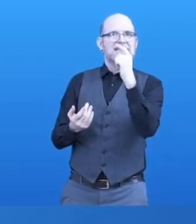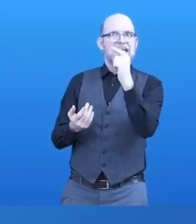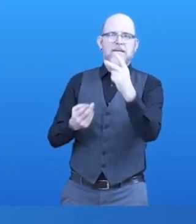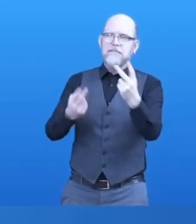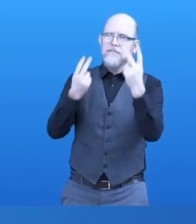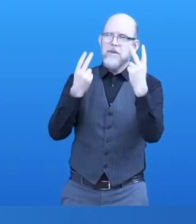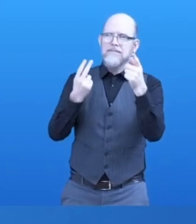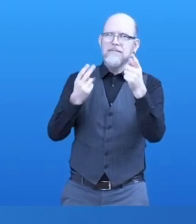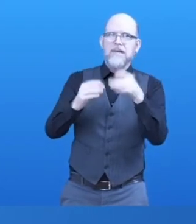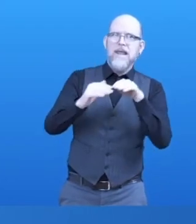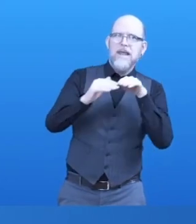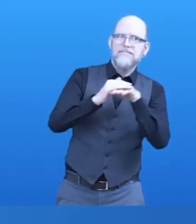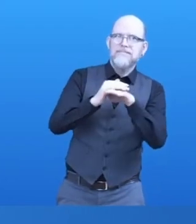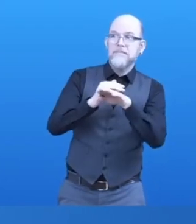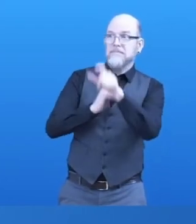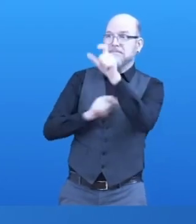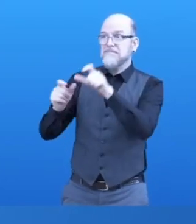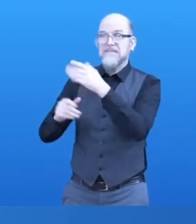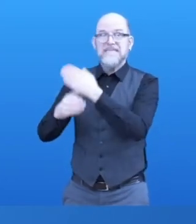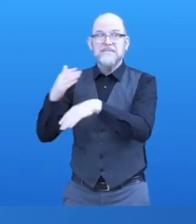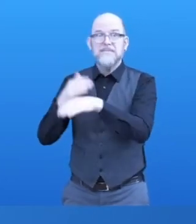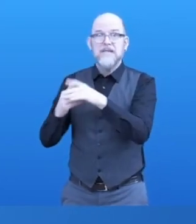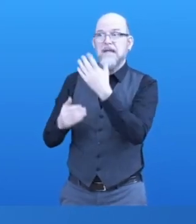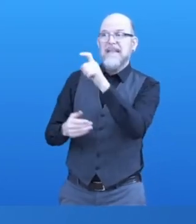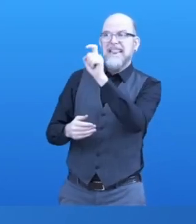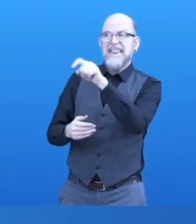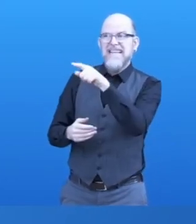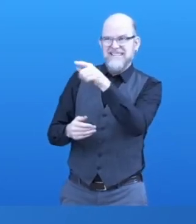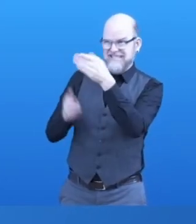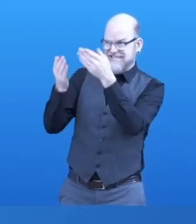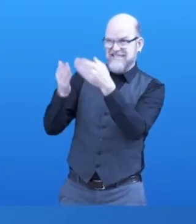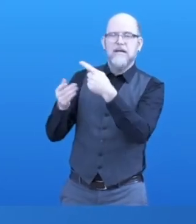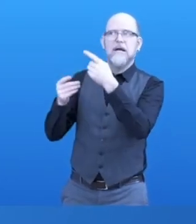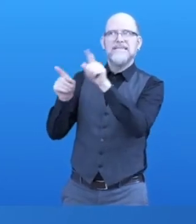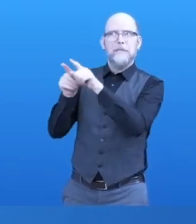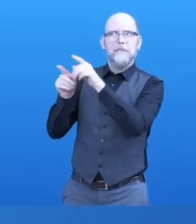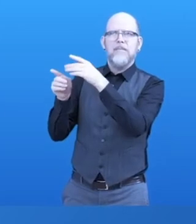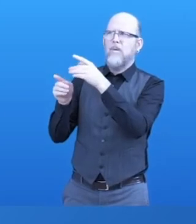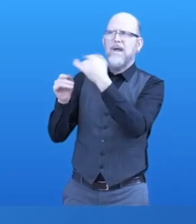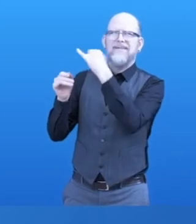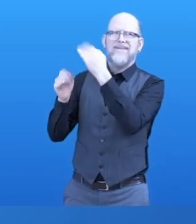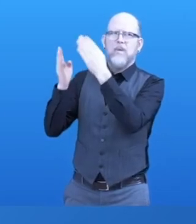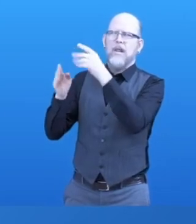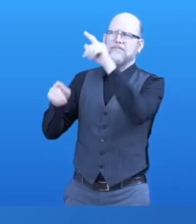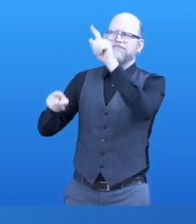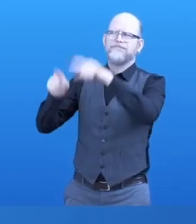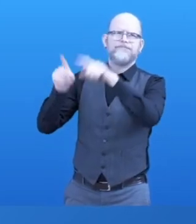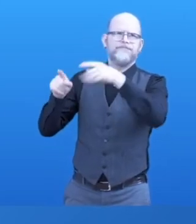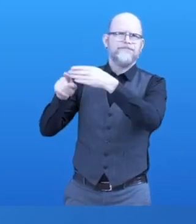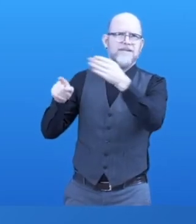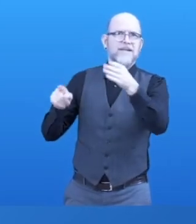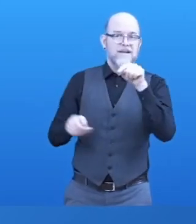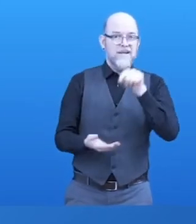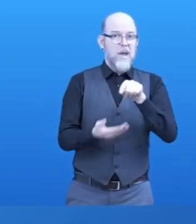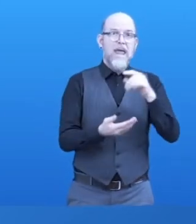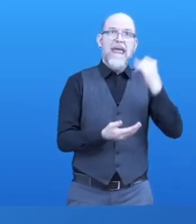The needs of people with disabilities are very very diverse. Good ideas are not enough